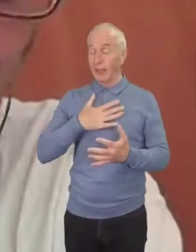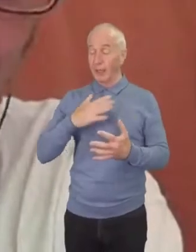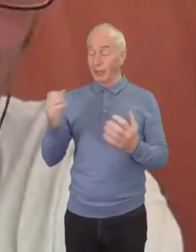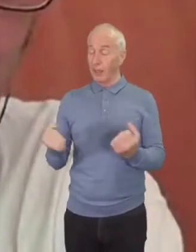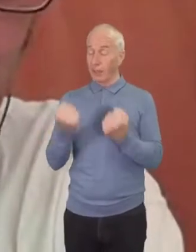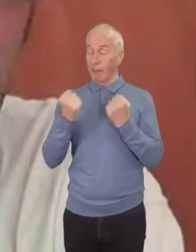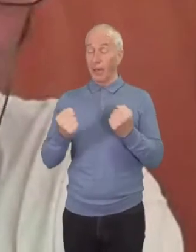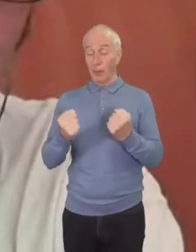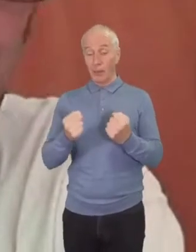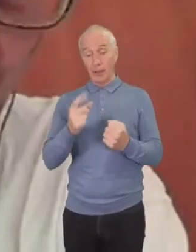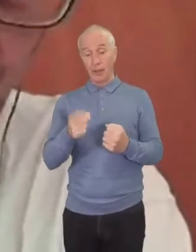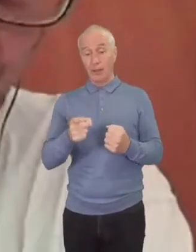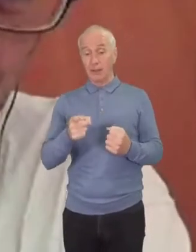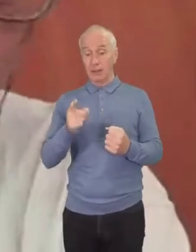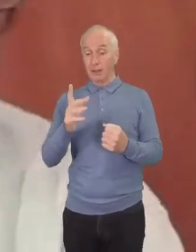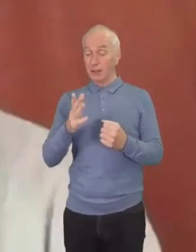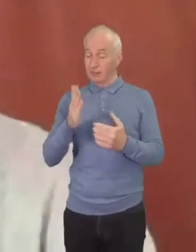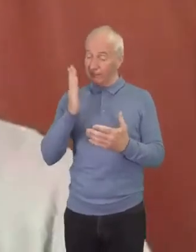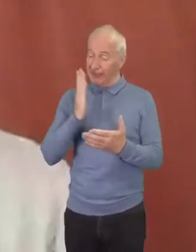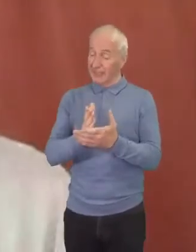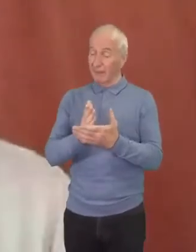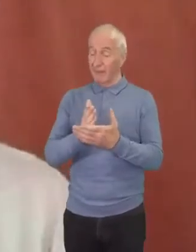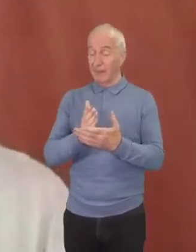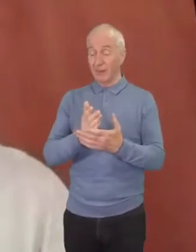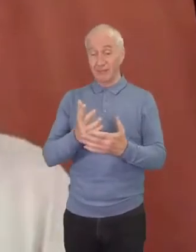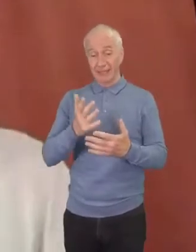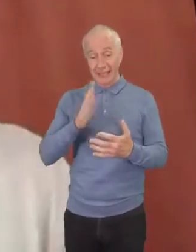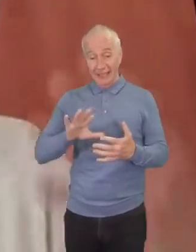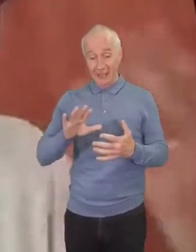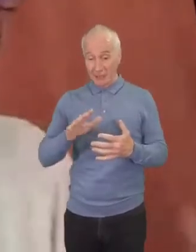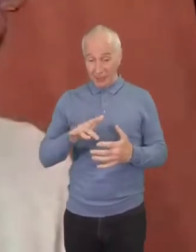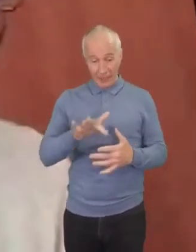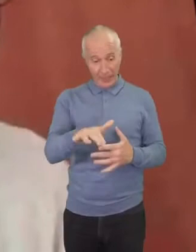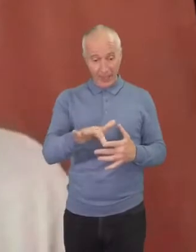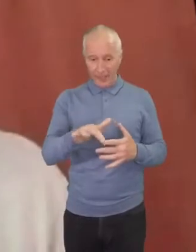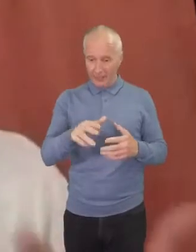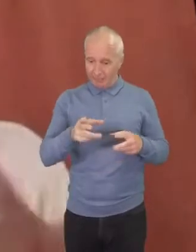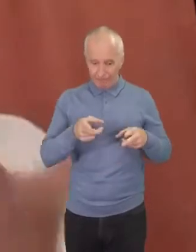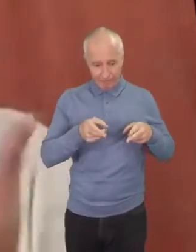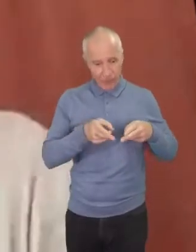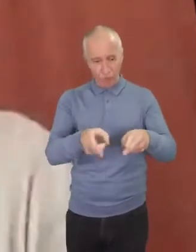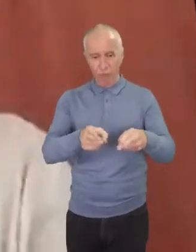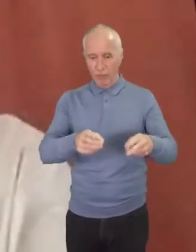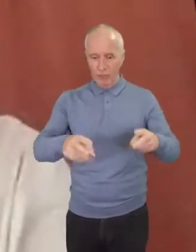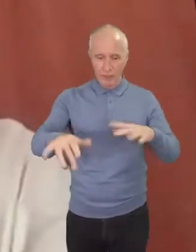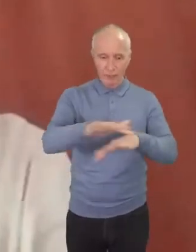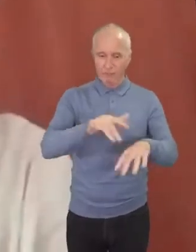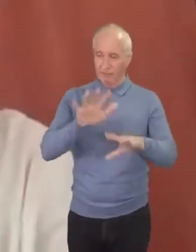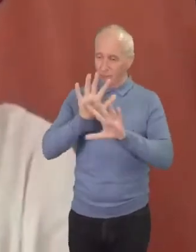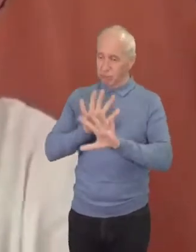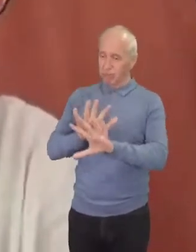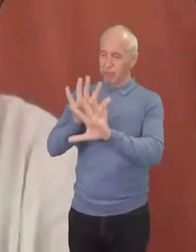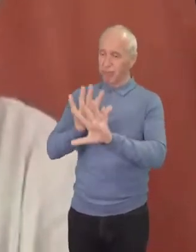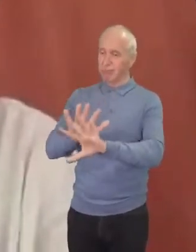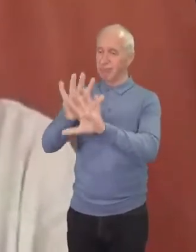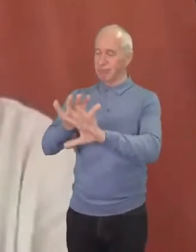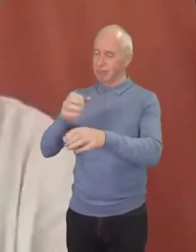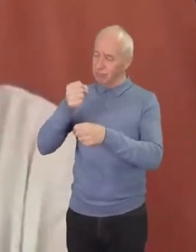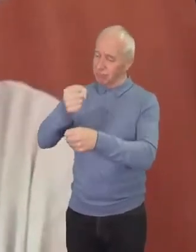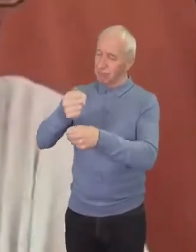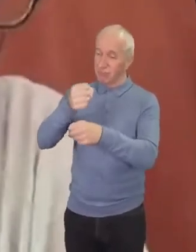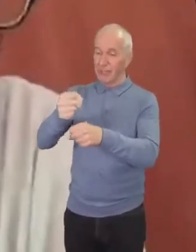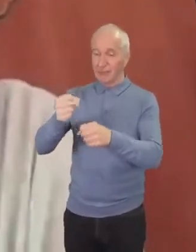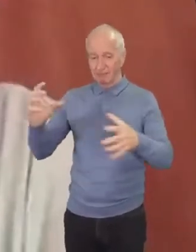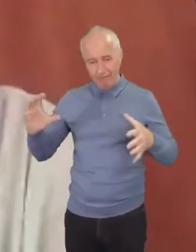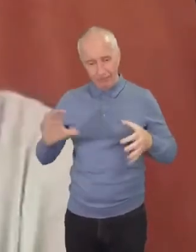absolute need to be in the streets to raise our voices and join our voices with those who are crying out